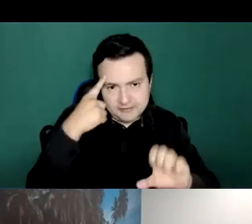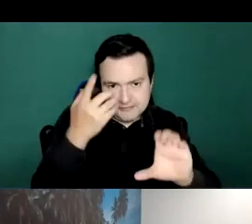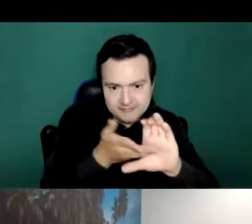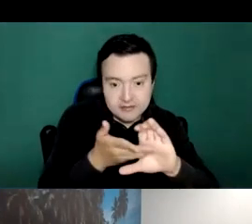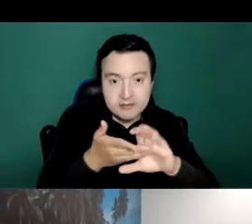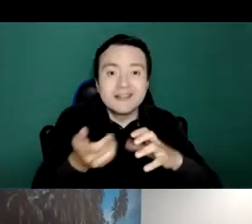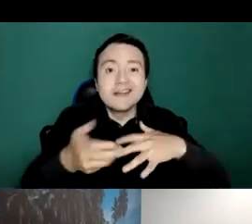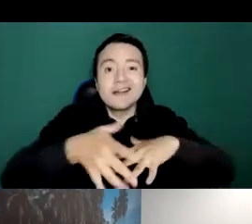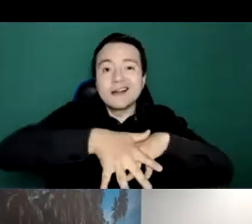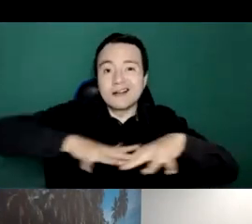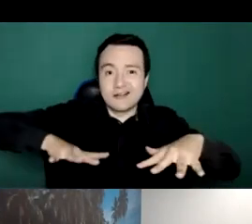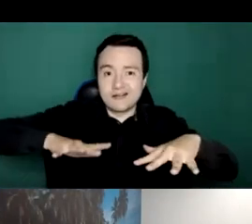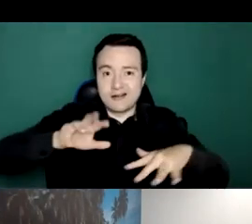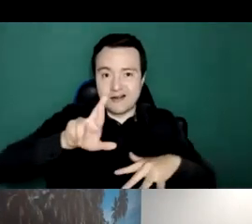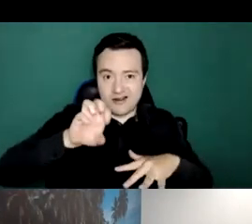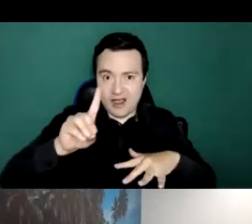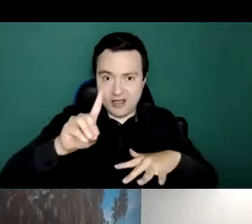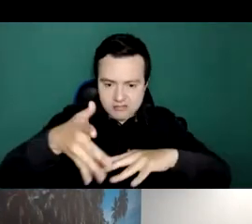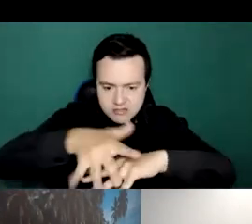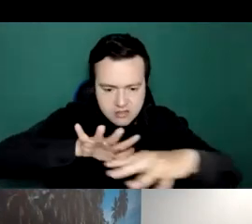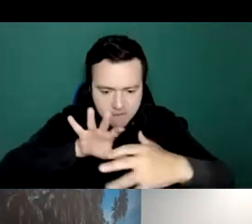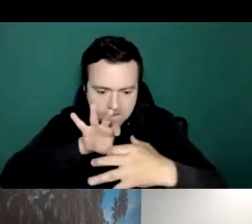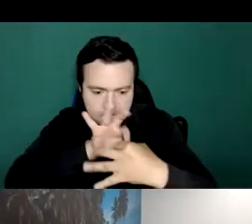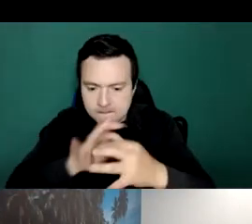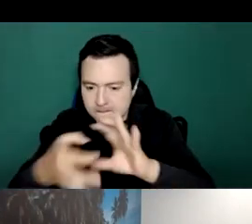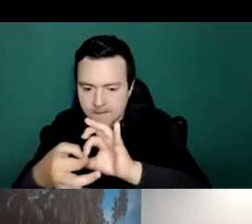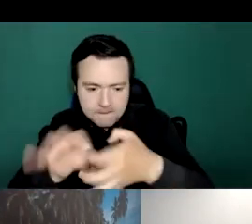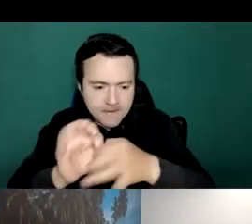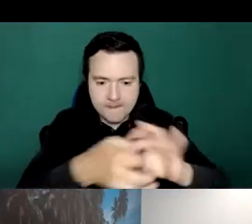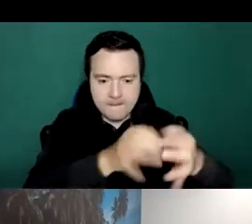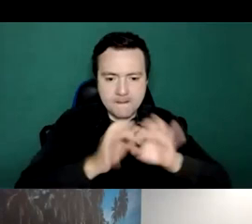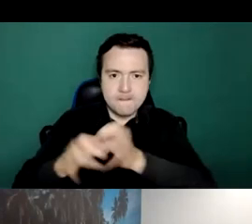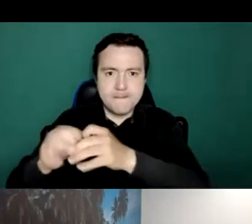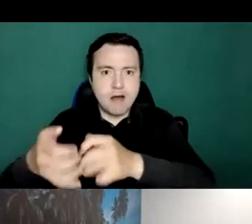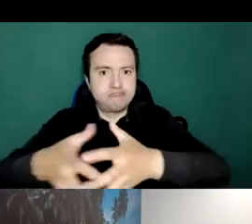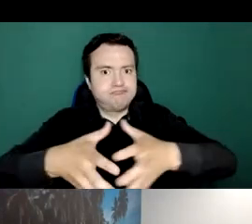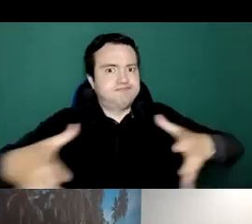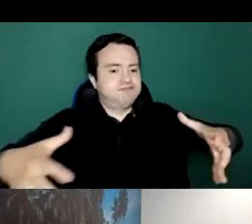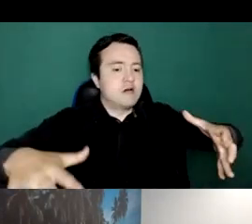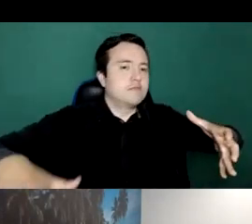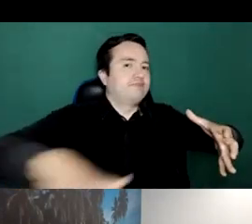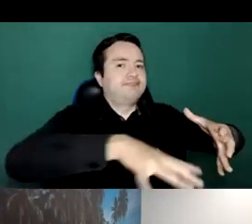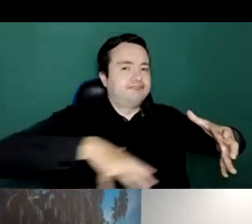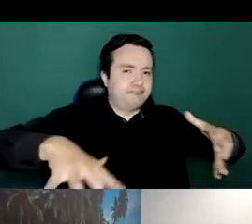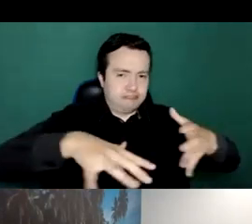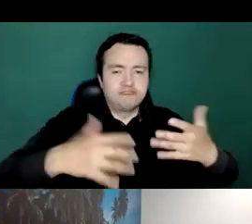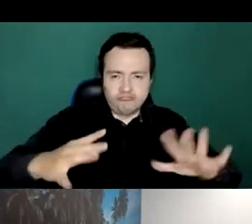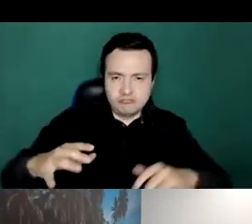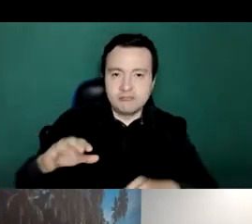and this intersectoral network for mental health has been very response and we also coordinate with other sectors